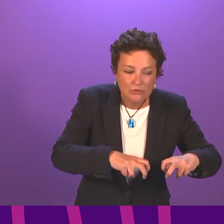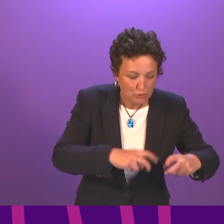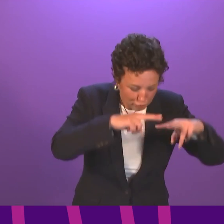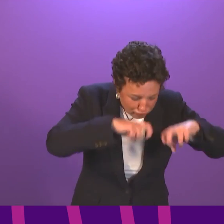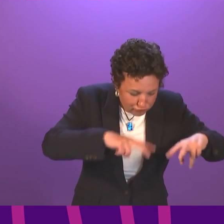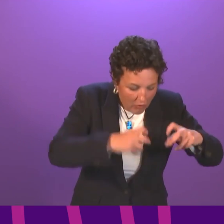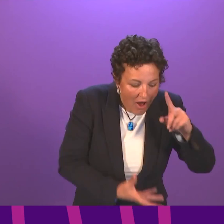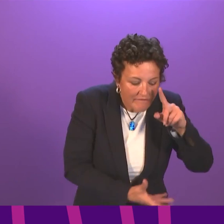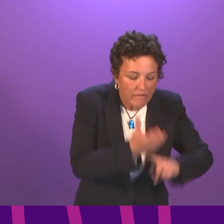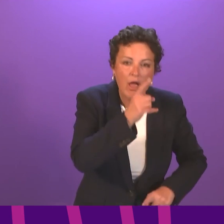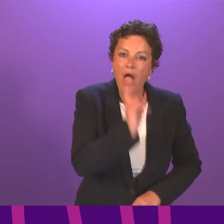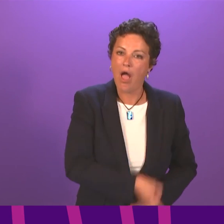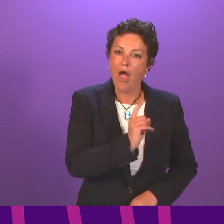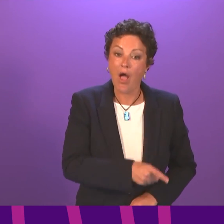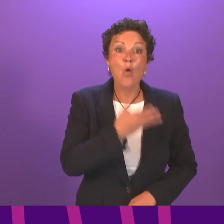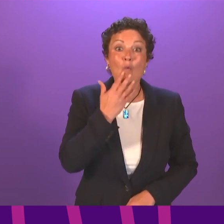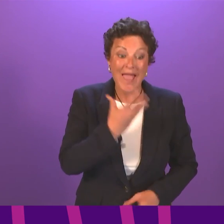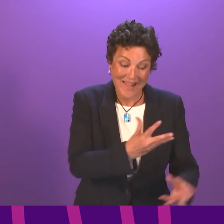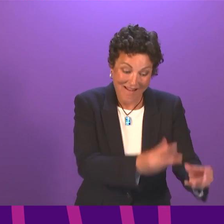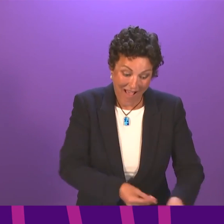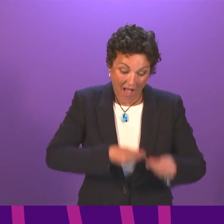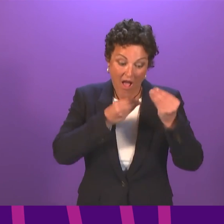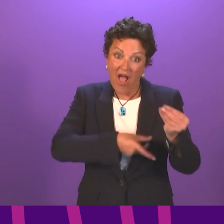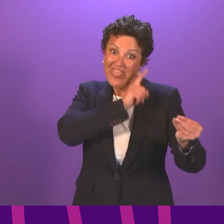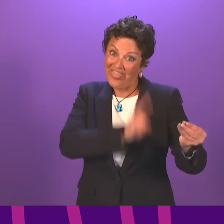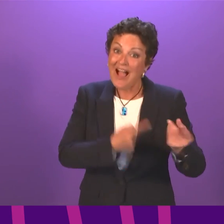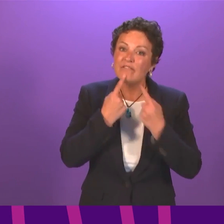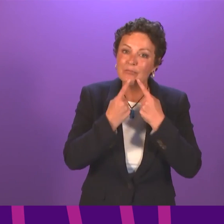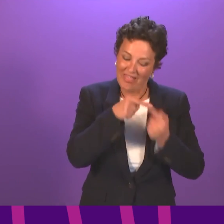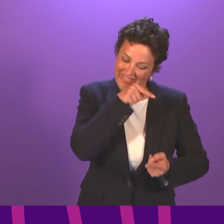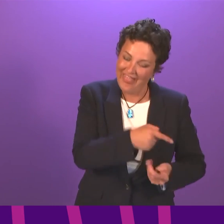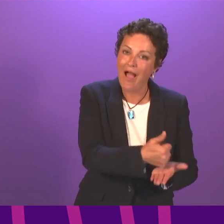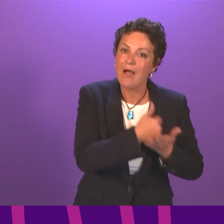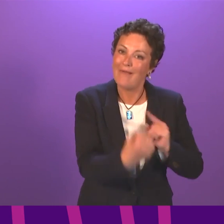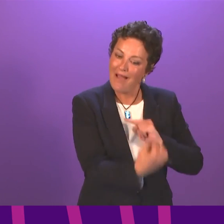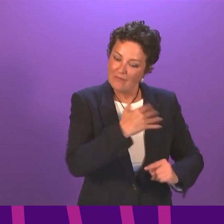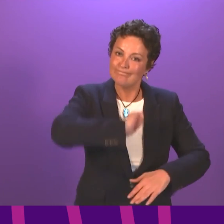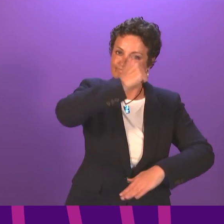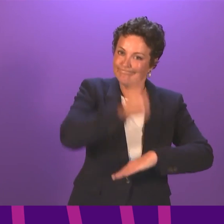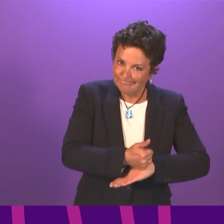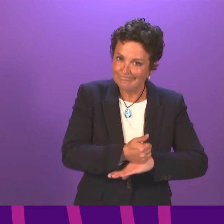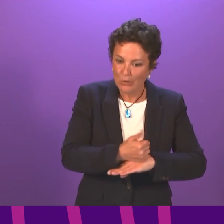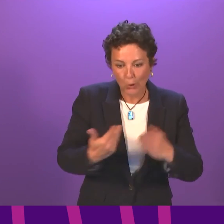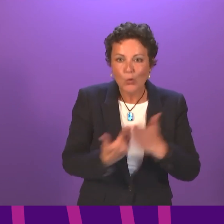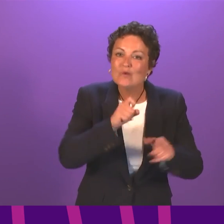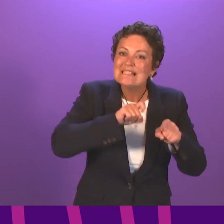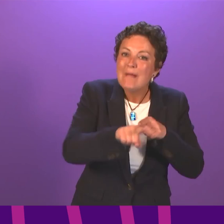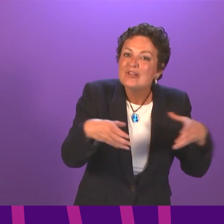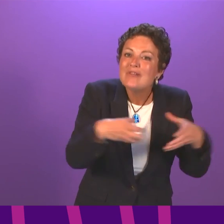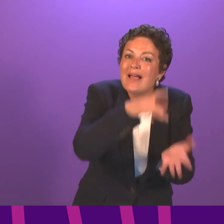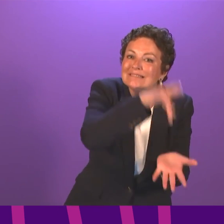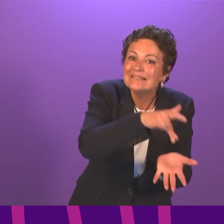understanding, we will establish the longer term provision. And it is really important that we do that as quickly as possible. But right now,